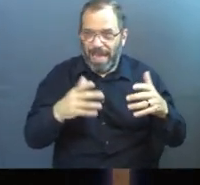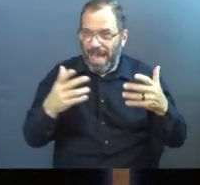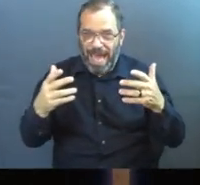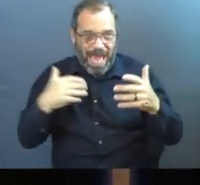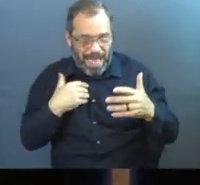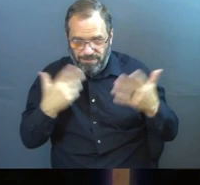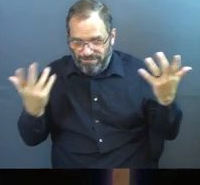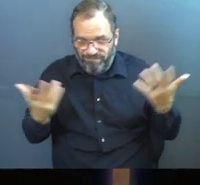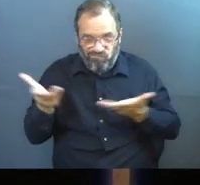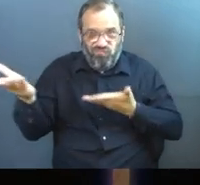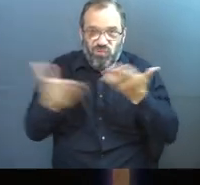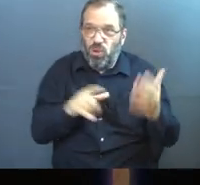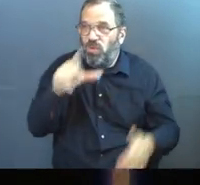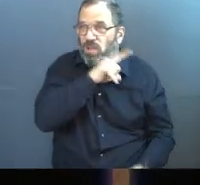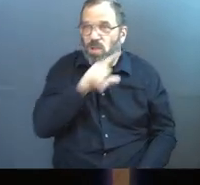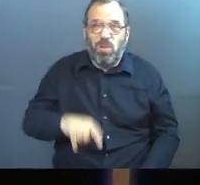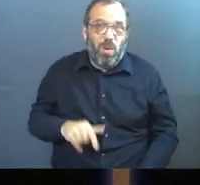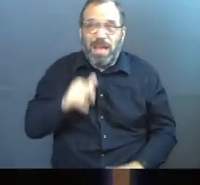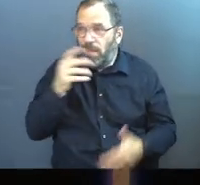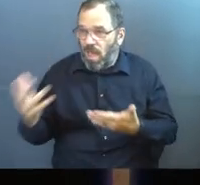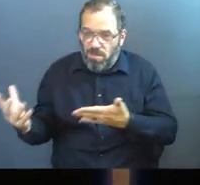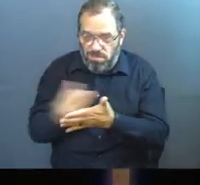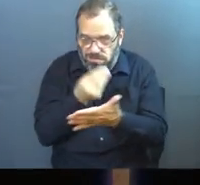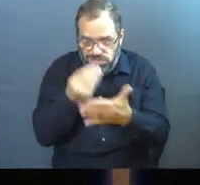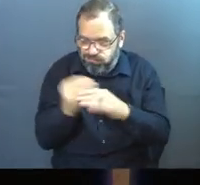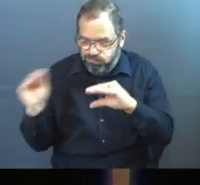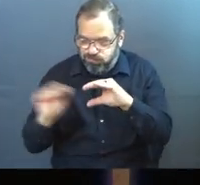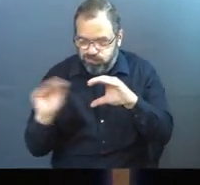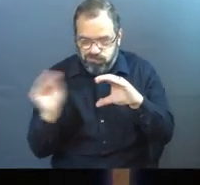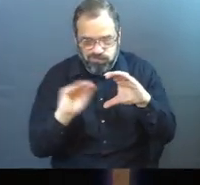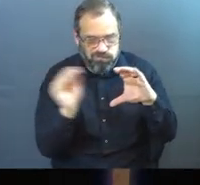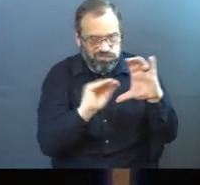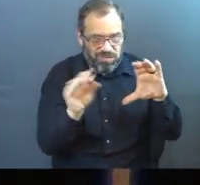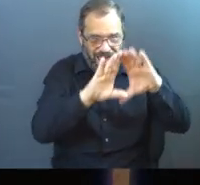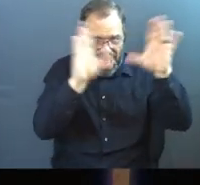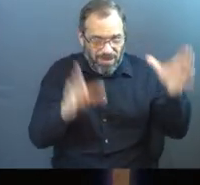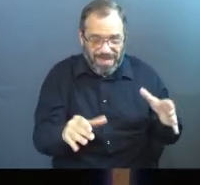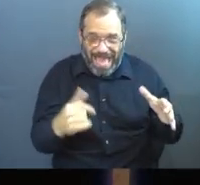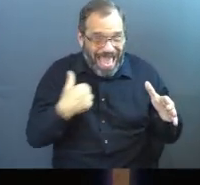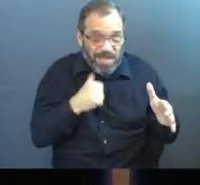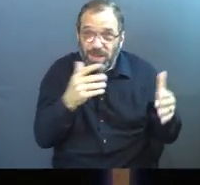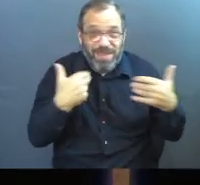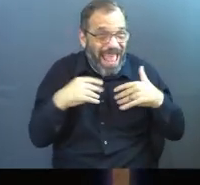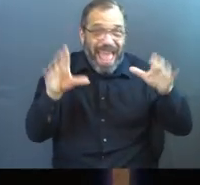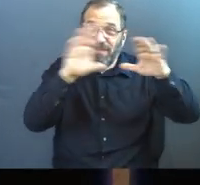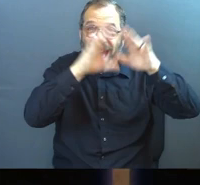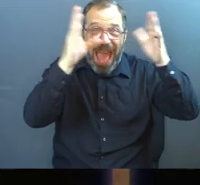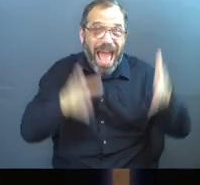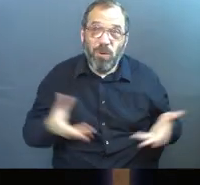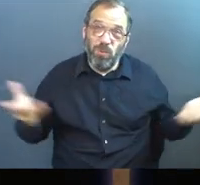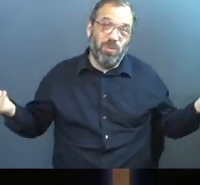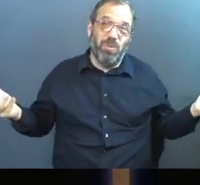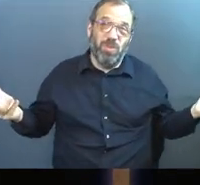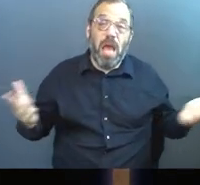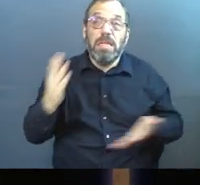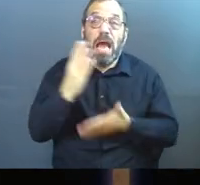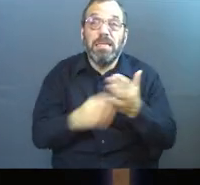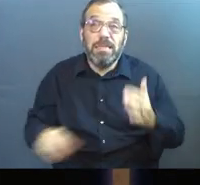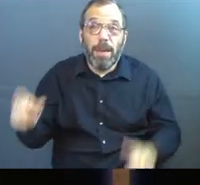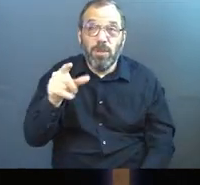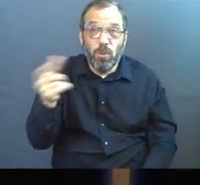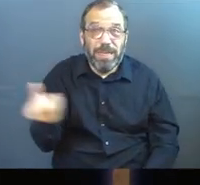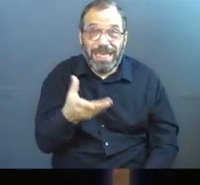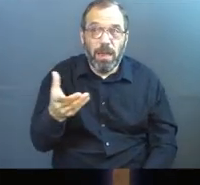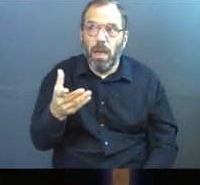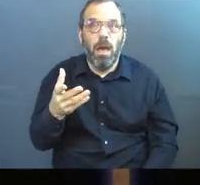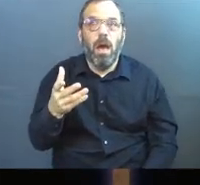lawn. I'm just serving the Lord. And I'm not trying to accumulate a bigger and bigger house. I don't even have one. Some of you need to hear